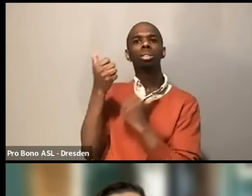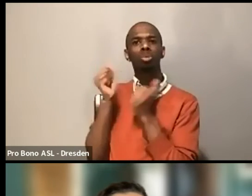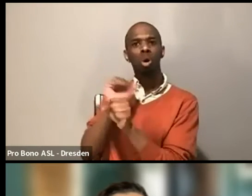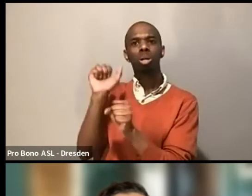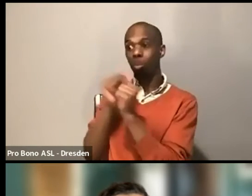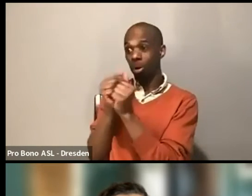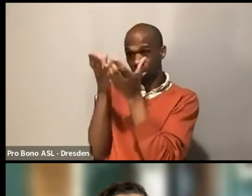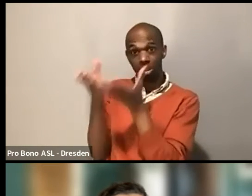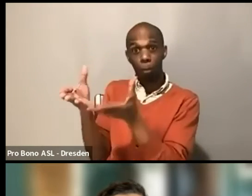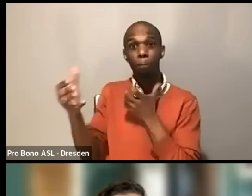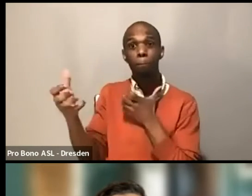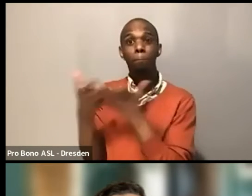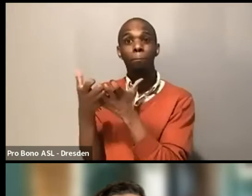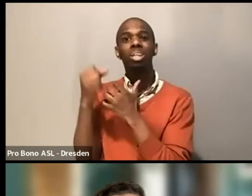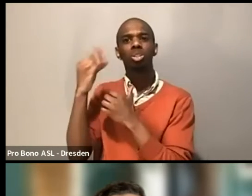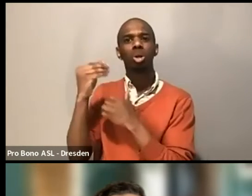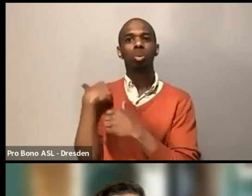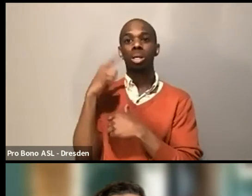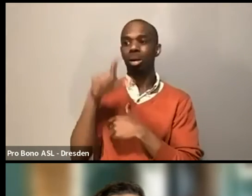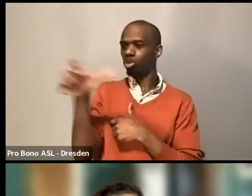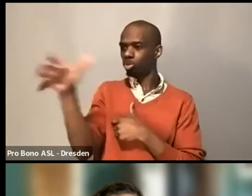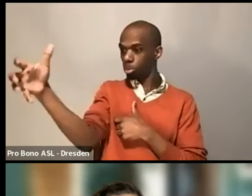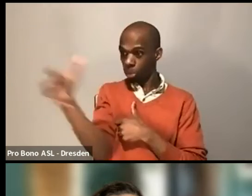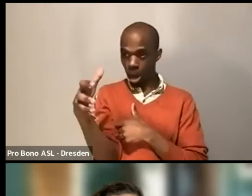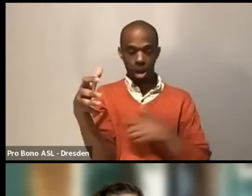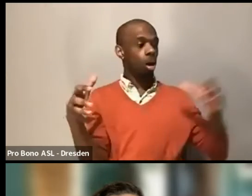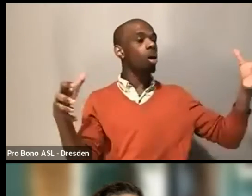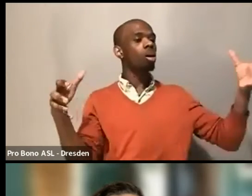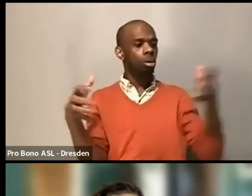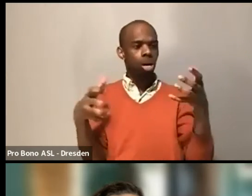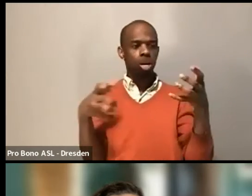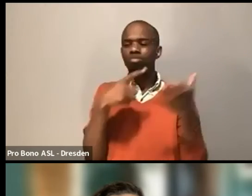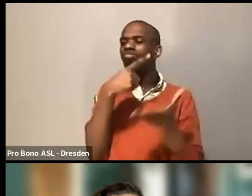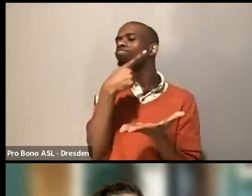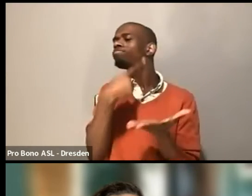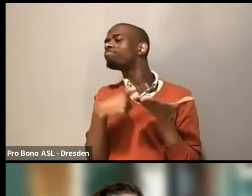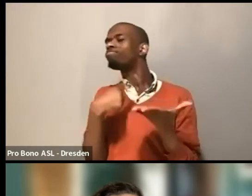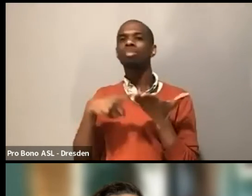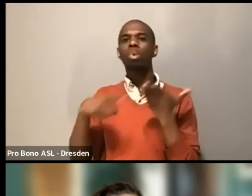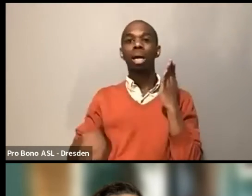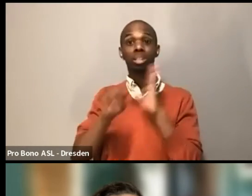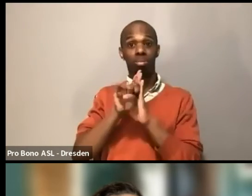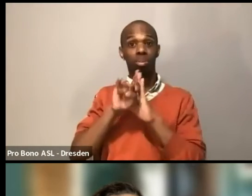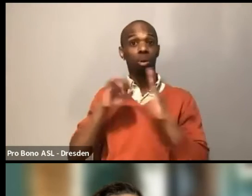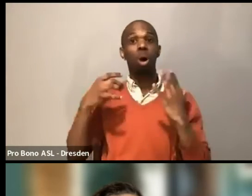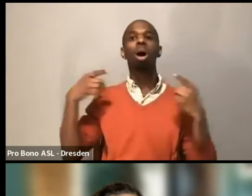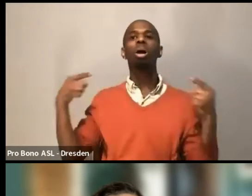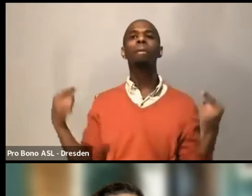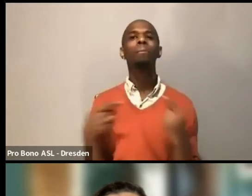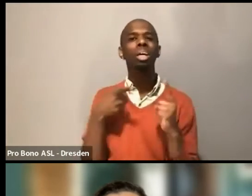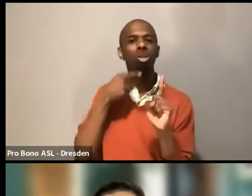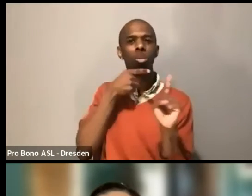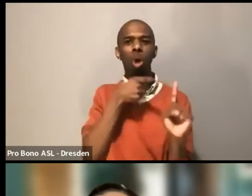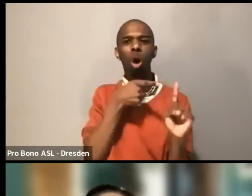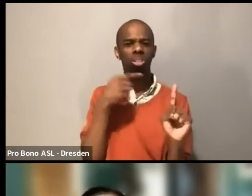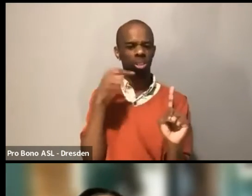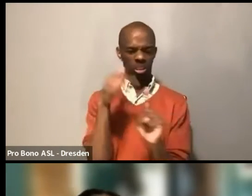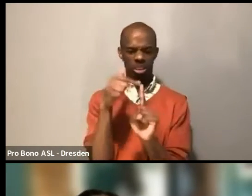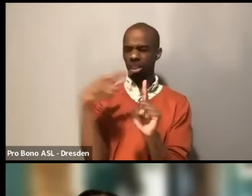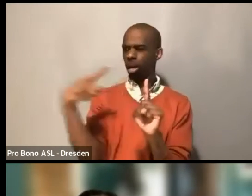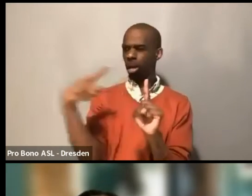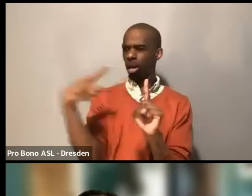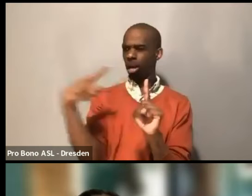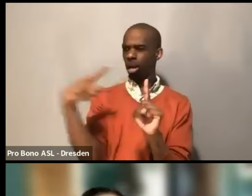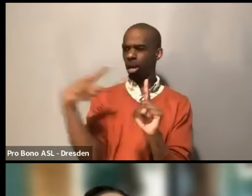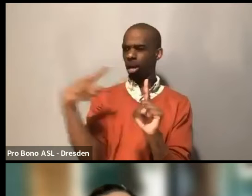additionally from that point, uh, from this point on, that's what we're talking about is identifying the overlap of the greatest distress with the